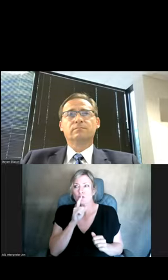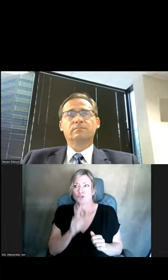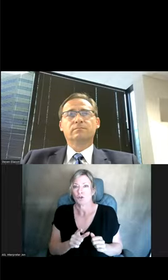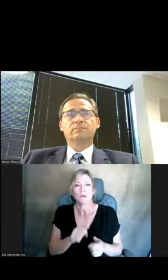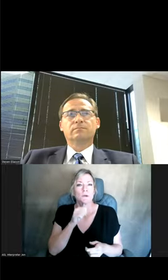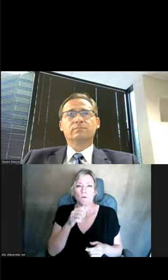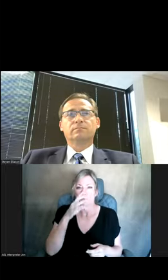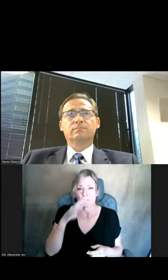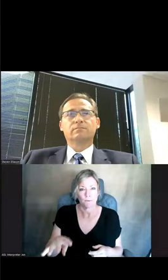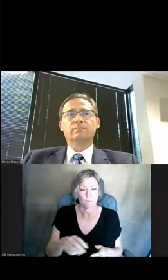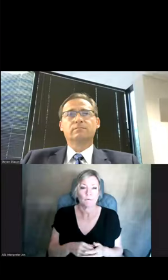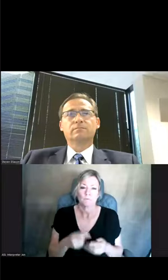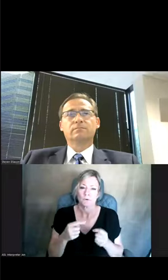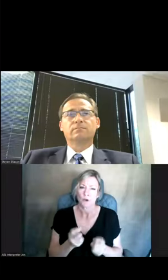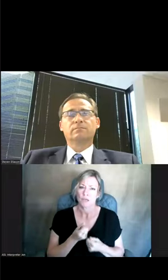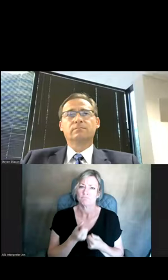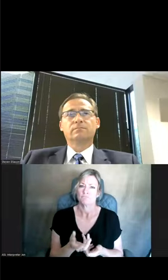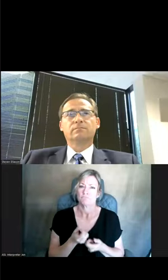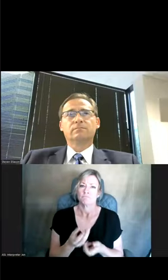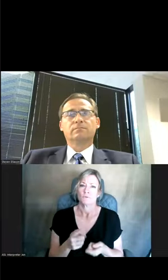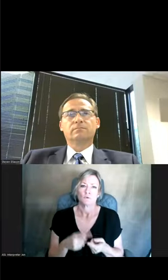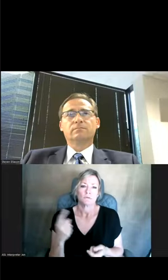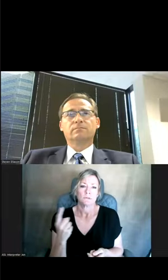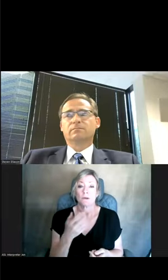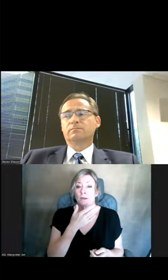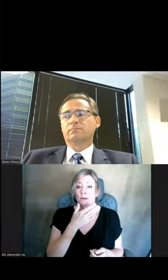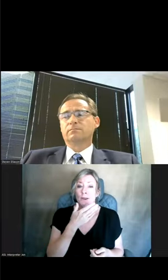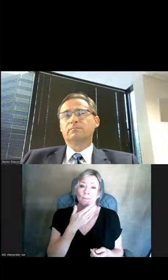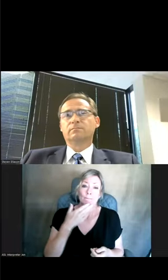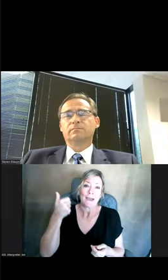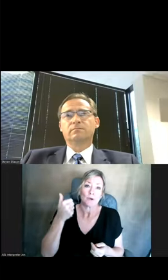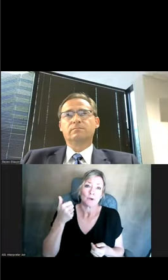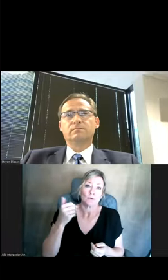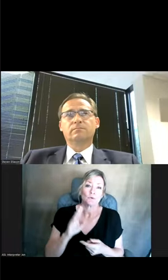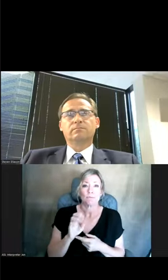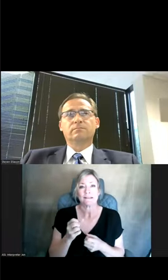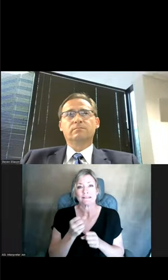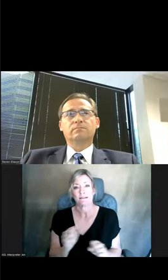ignore it. Try talking to someone. It's always better to be safe.